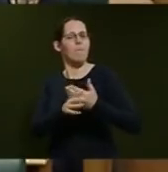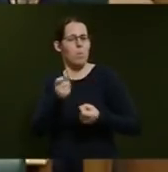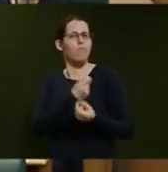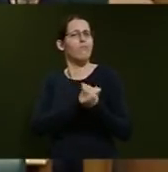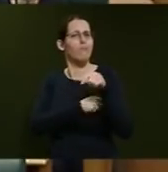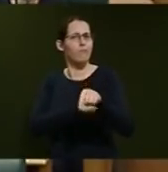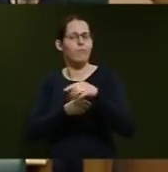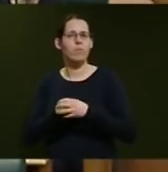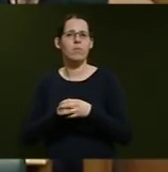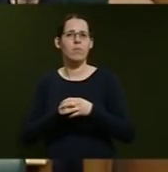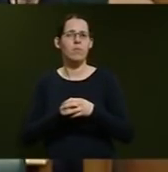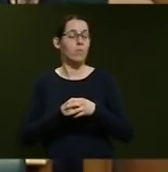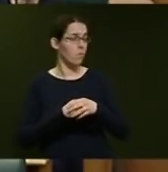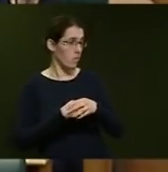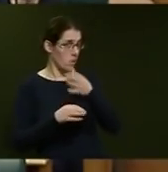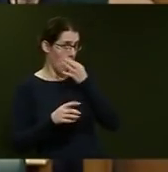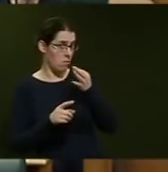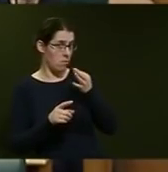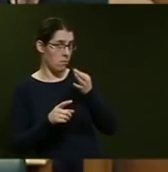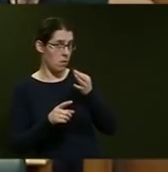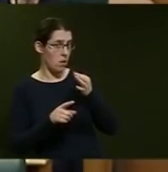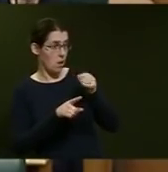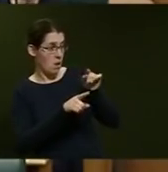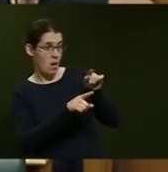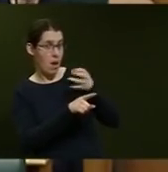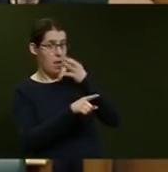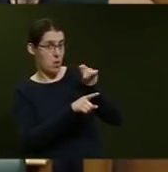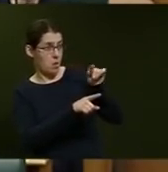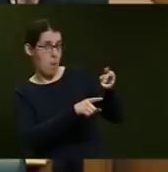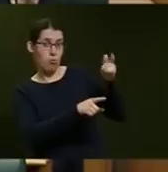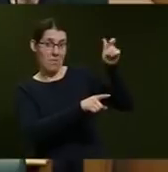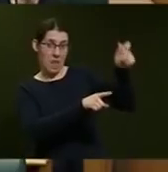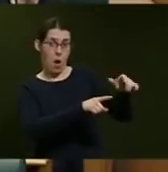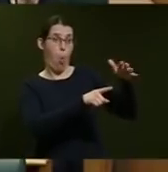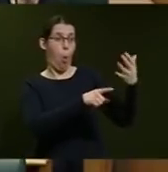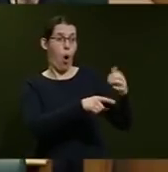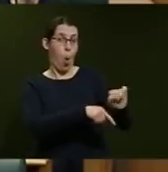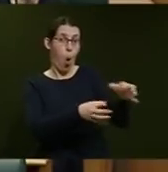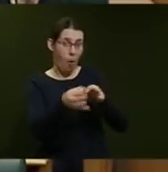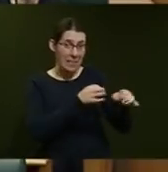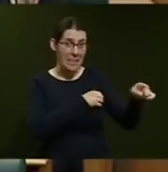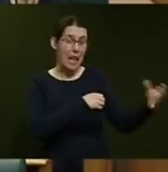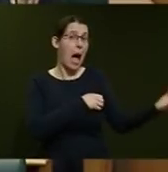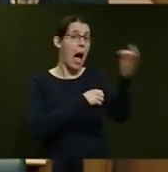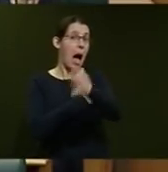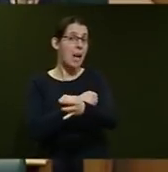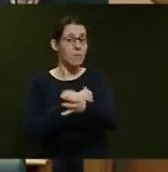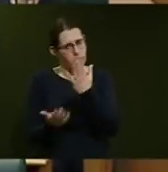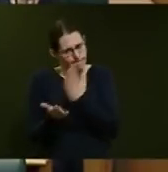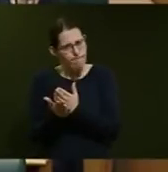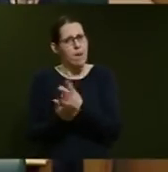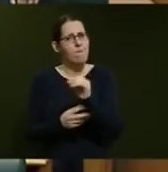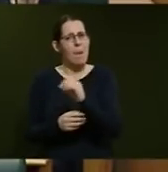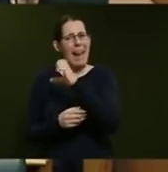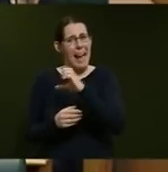Has Shira her office sought an undertaking from Honourable Claire Curran? She has now transferred